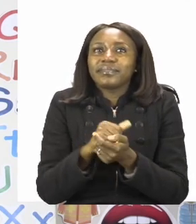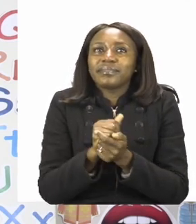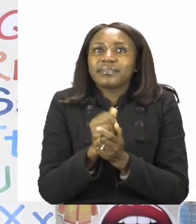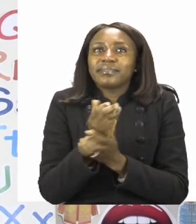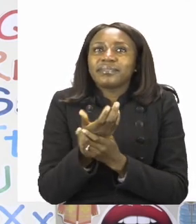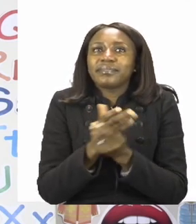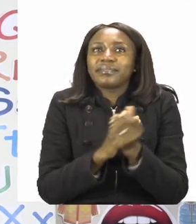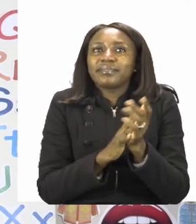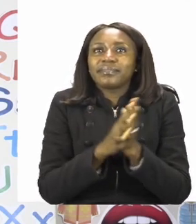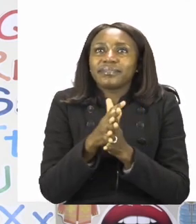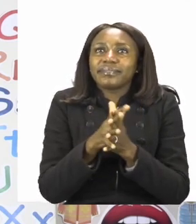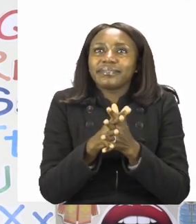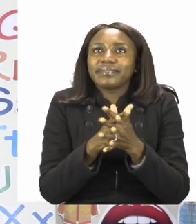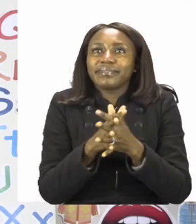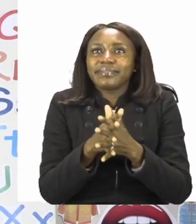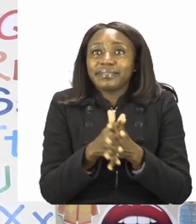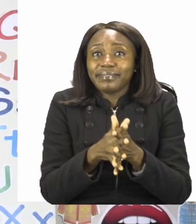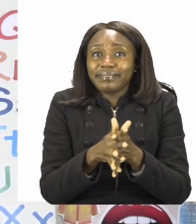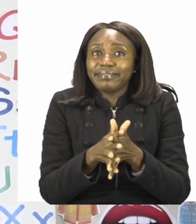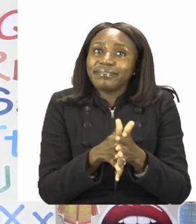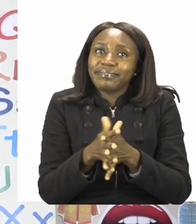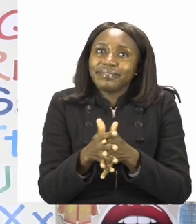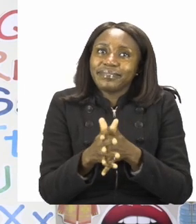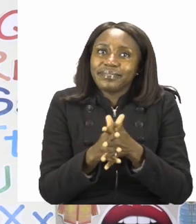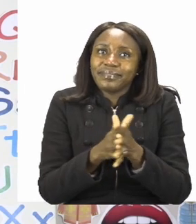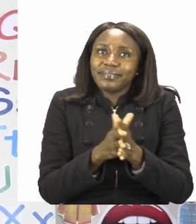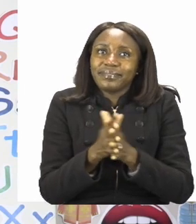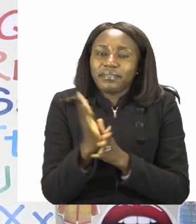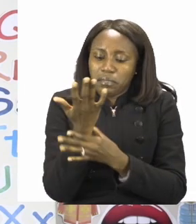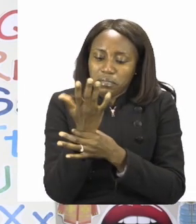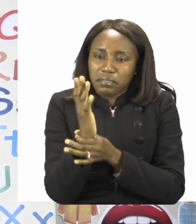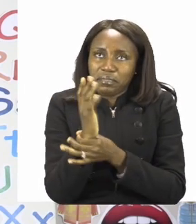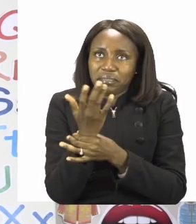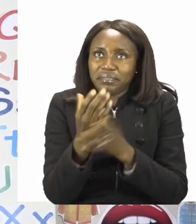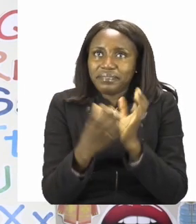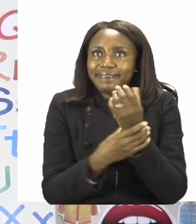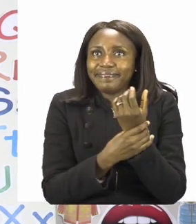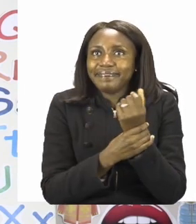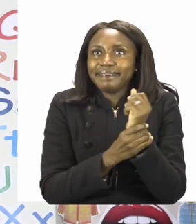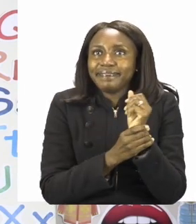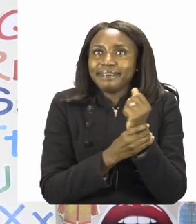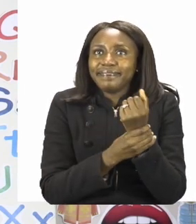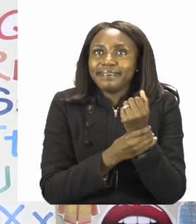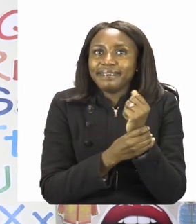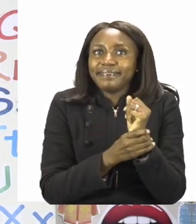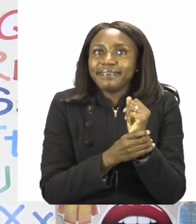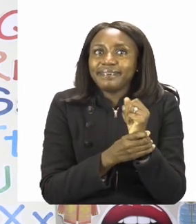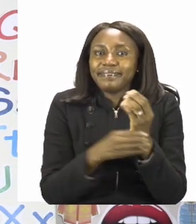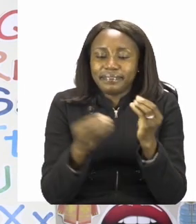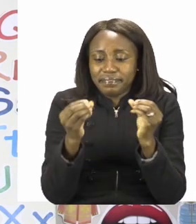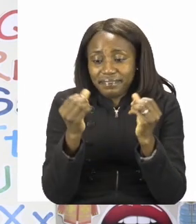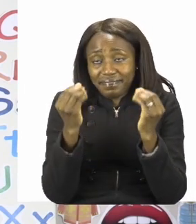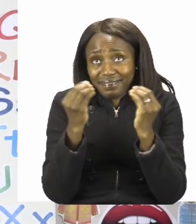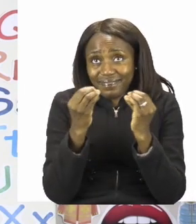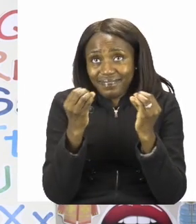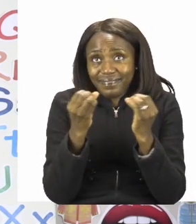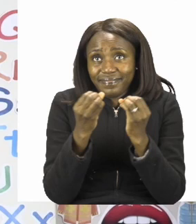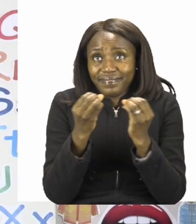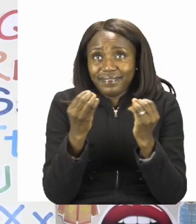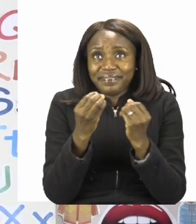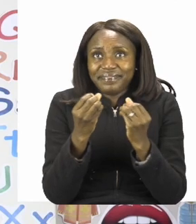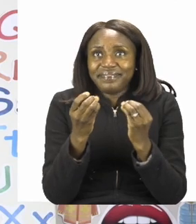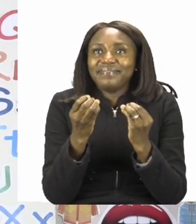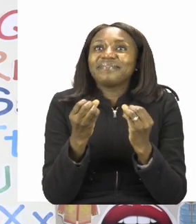in between our fingers and on our wrists. Don't forget your fingertips.